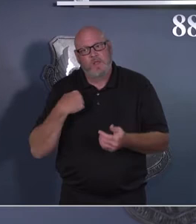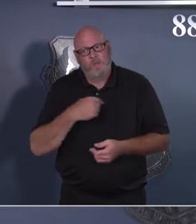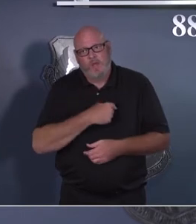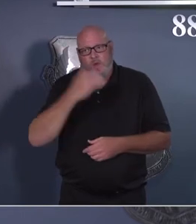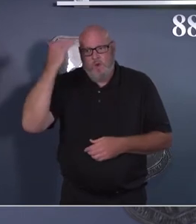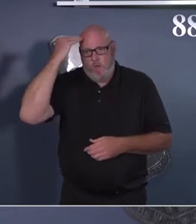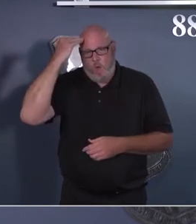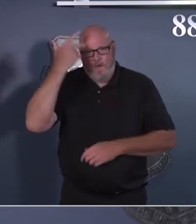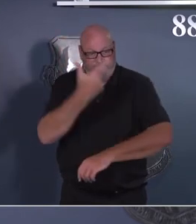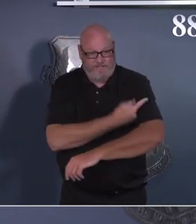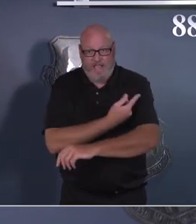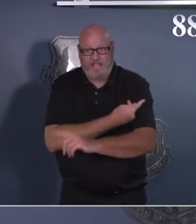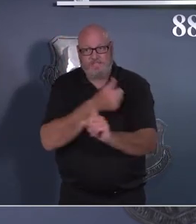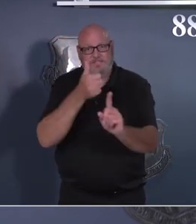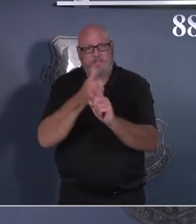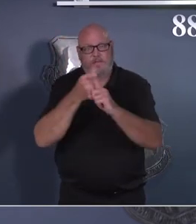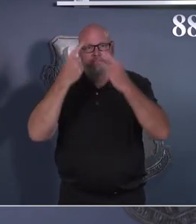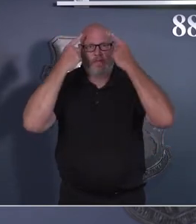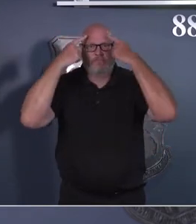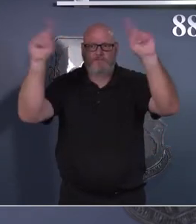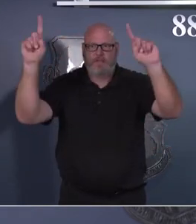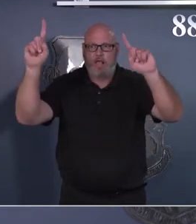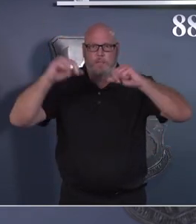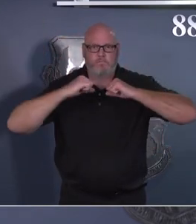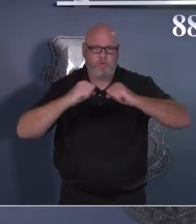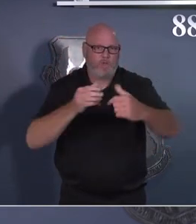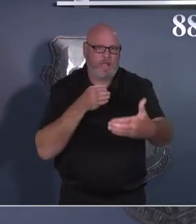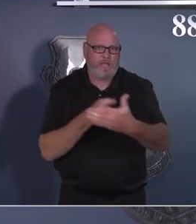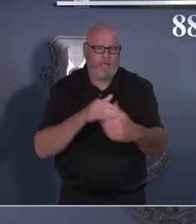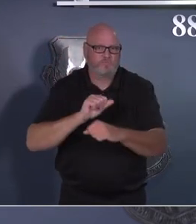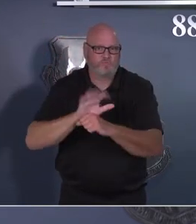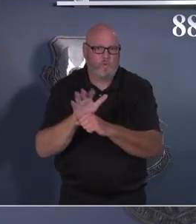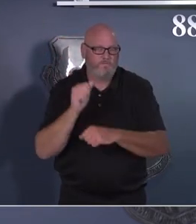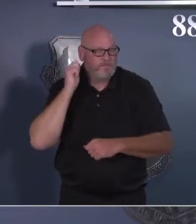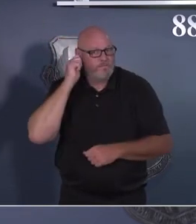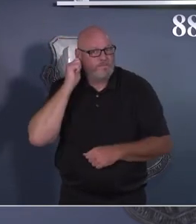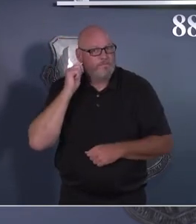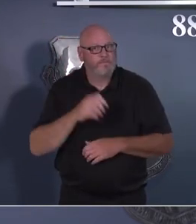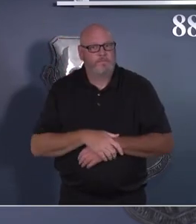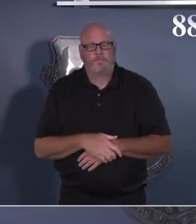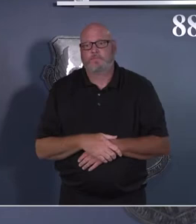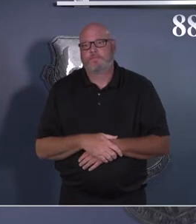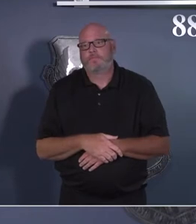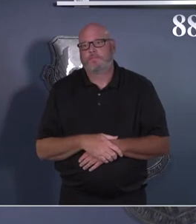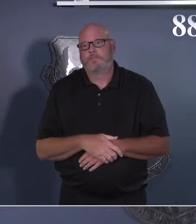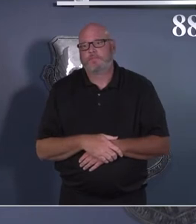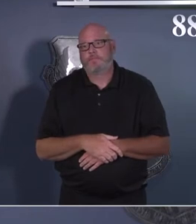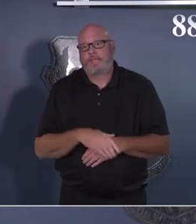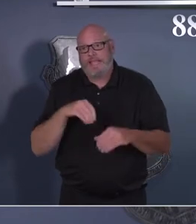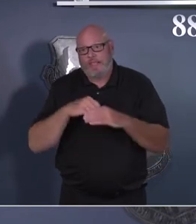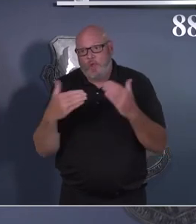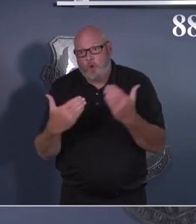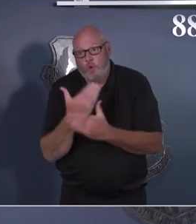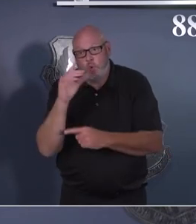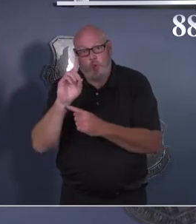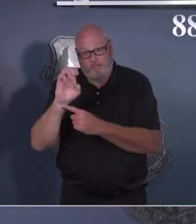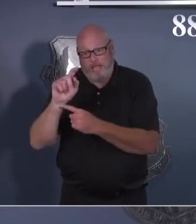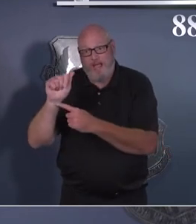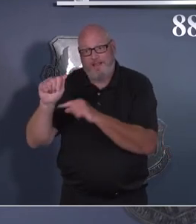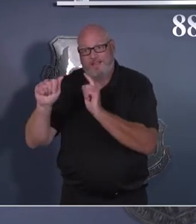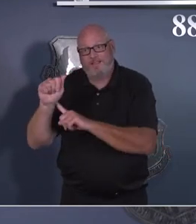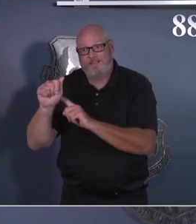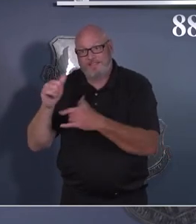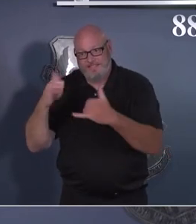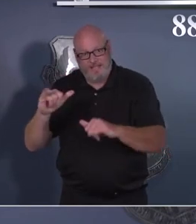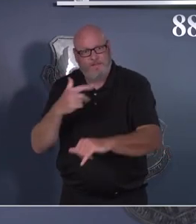severe forms of a COVID-19 infection. So, want to reiterate, yet again, if you feel sick, please stay at home and